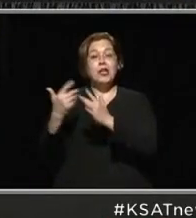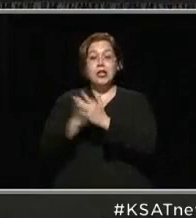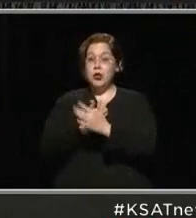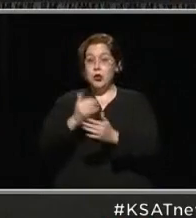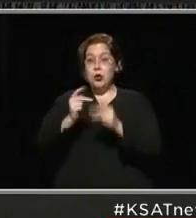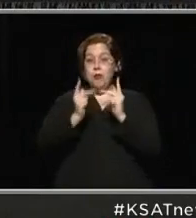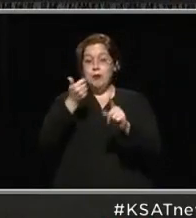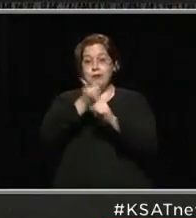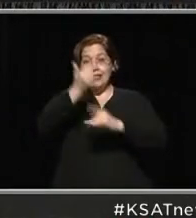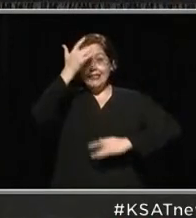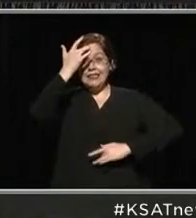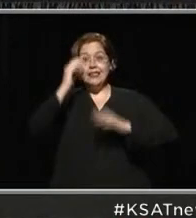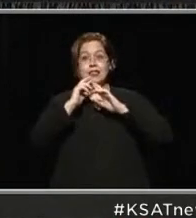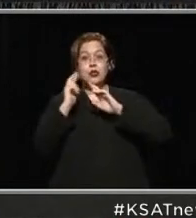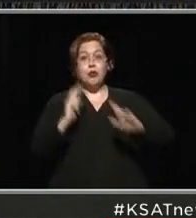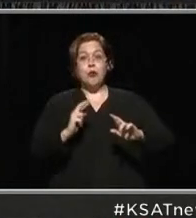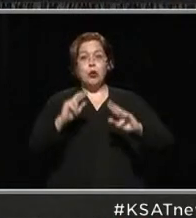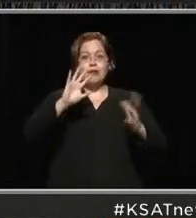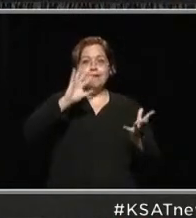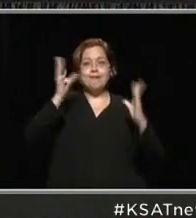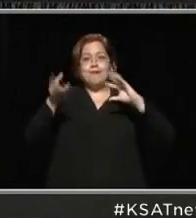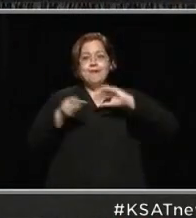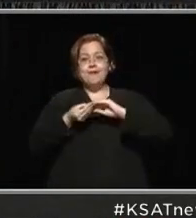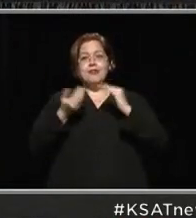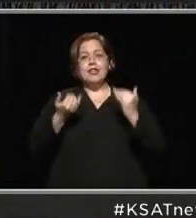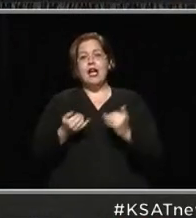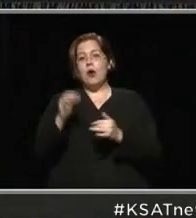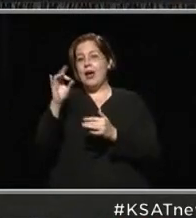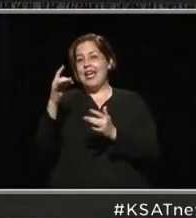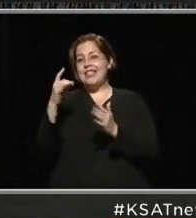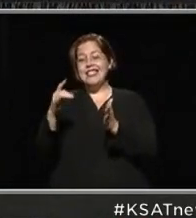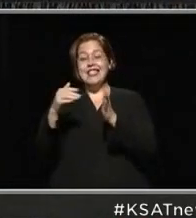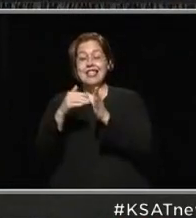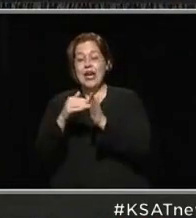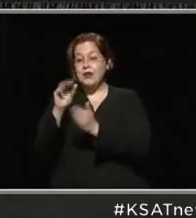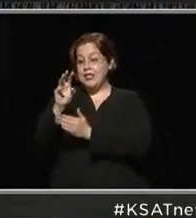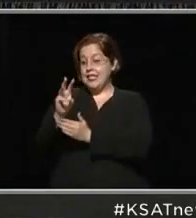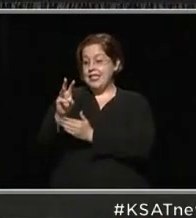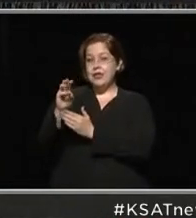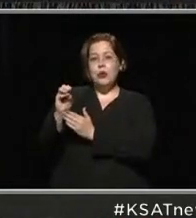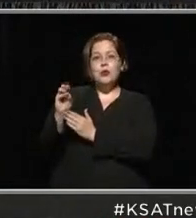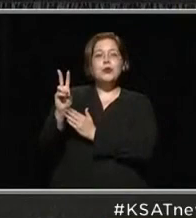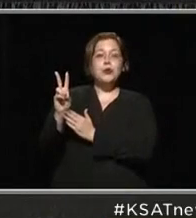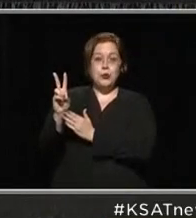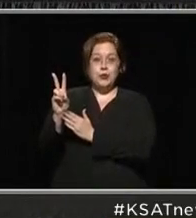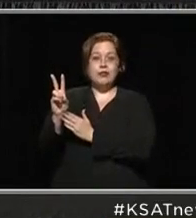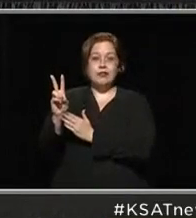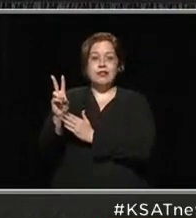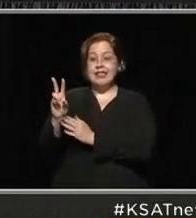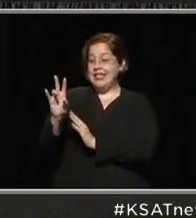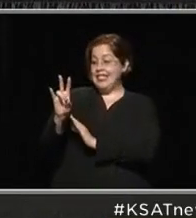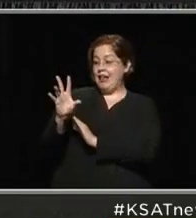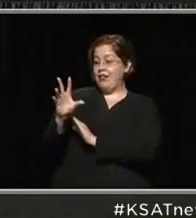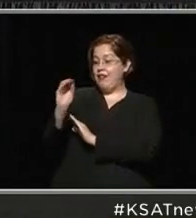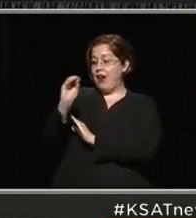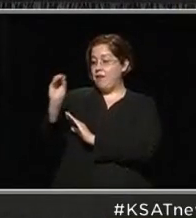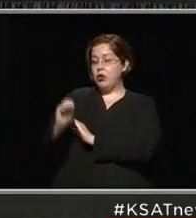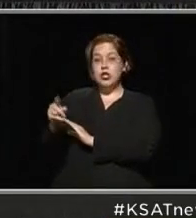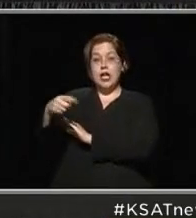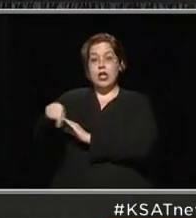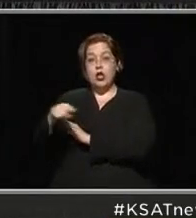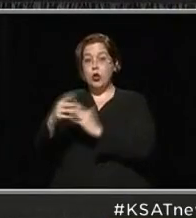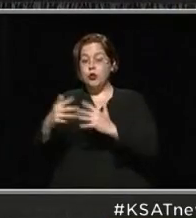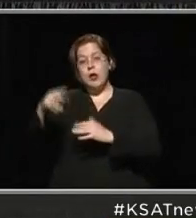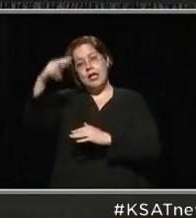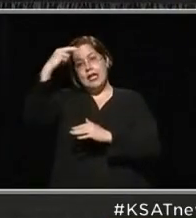COVID-19 to report, which brings our total to 18,602 cases. 75% of the cases are